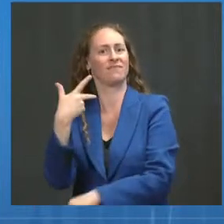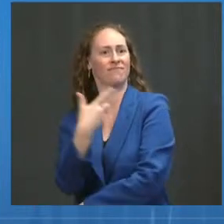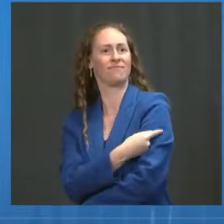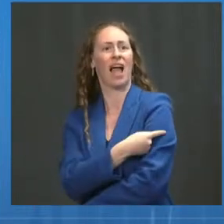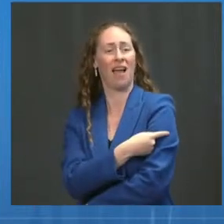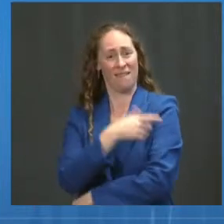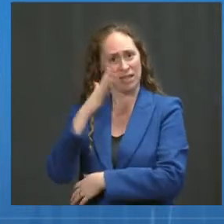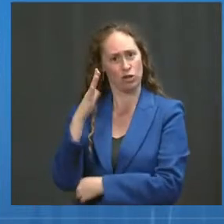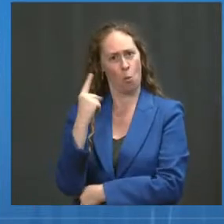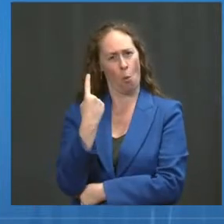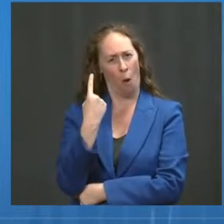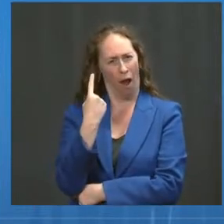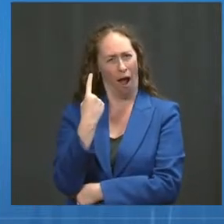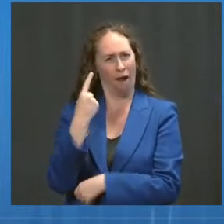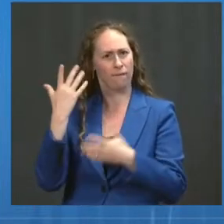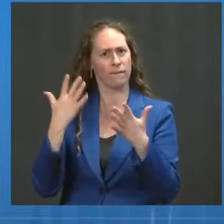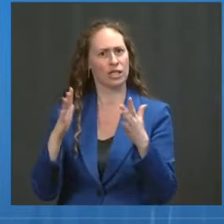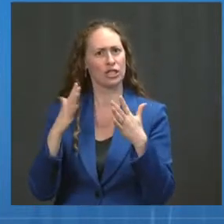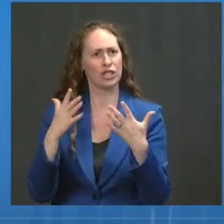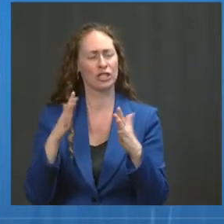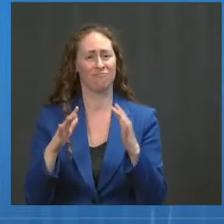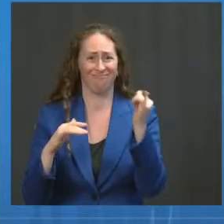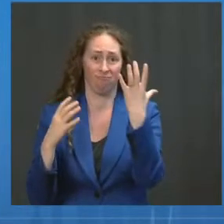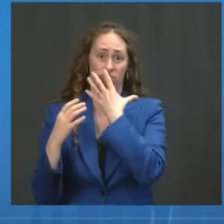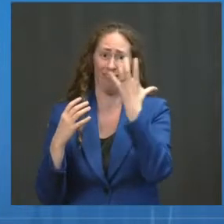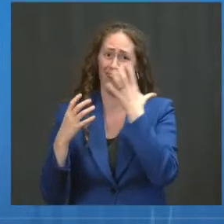shot. That's a major milestone.